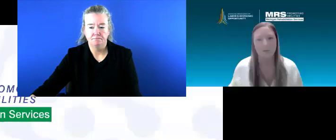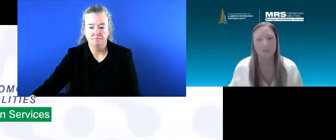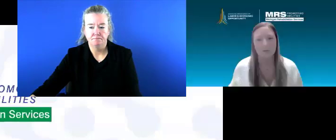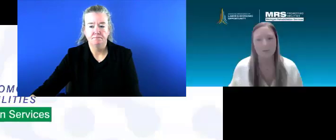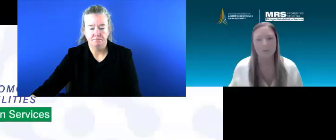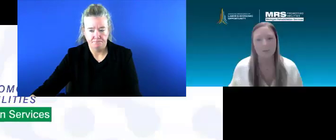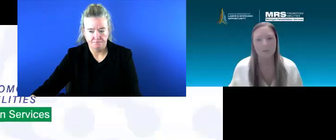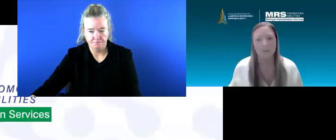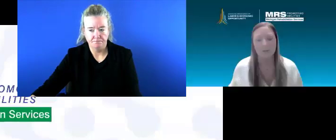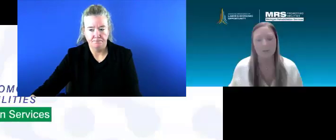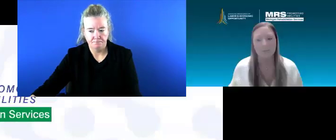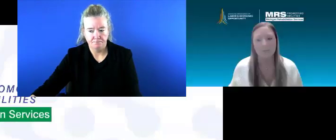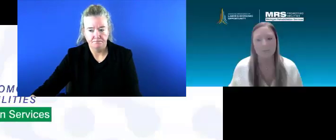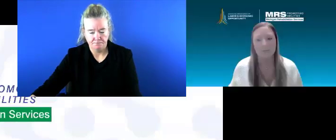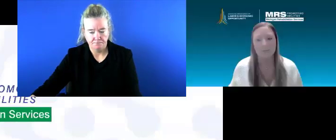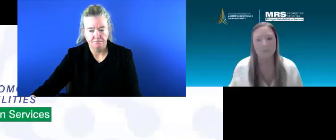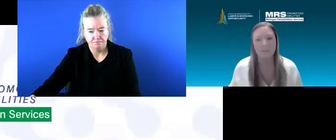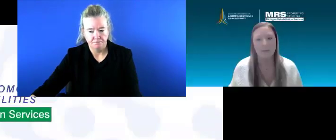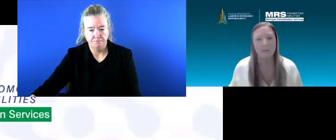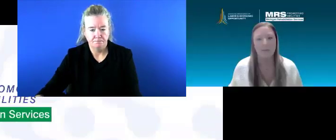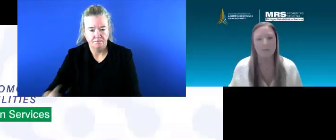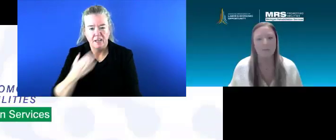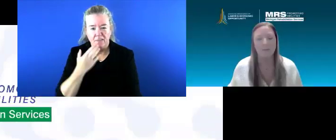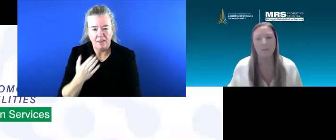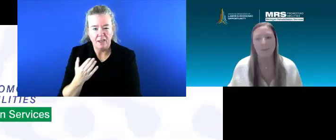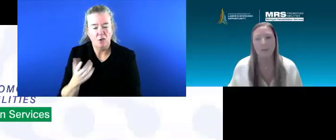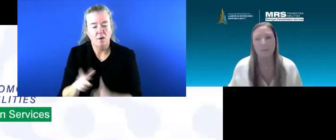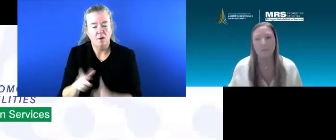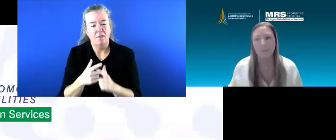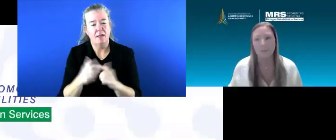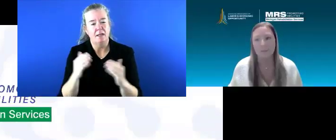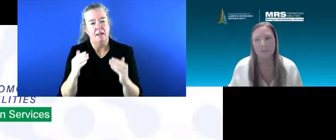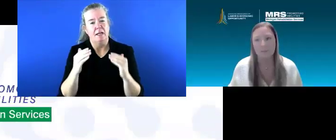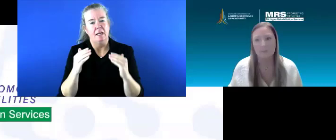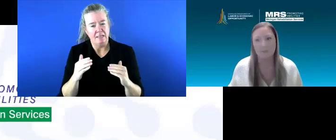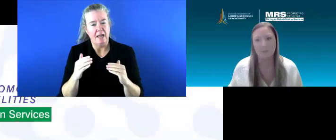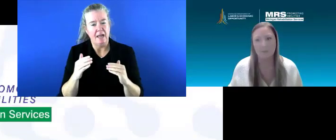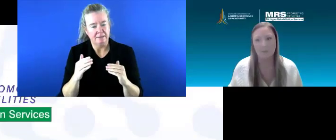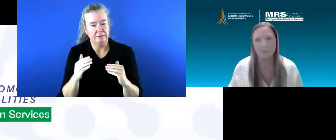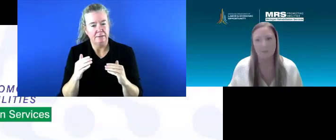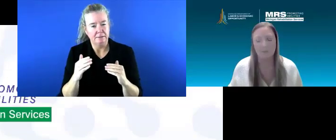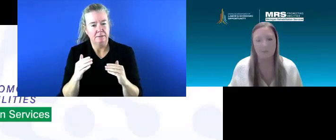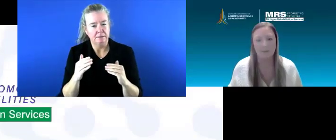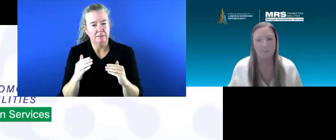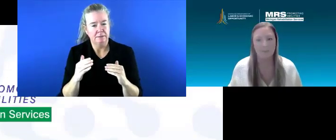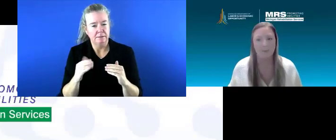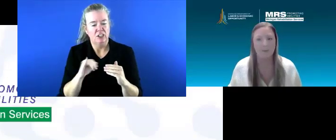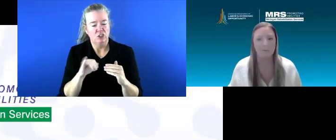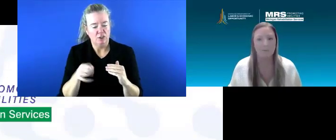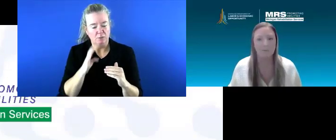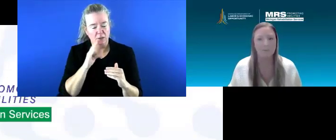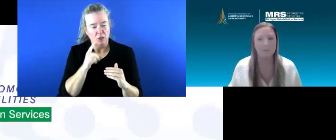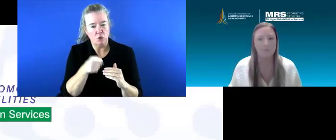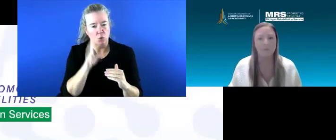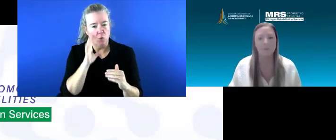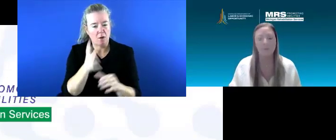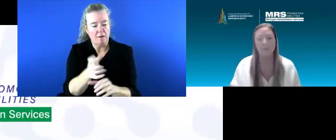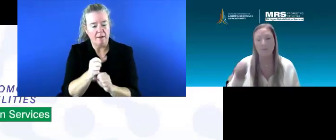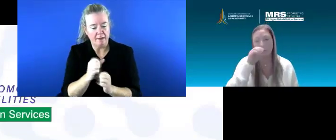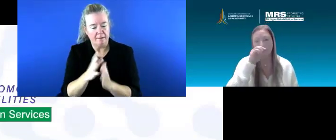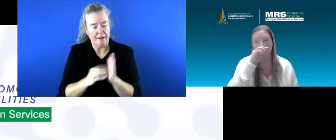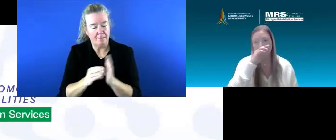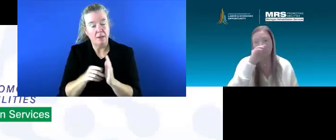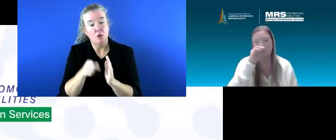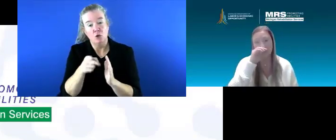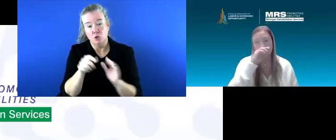Thank you. So this, um, this next slide is, um, as it was stated, you will be getting a copy of this. So you